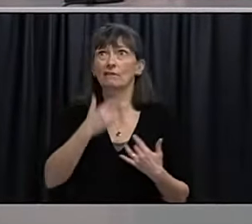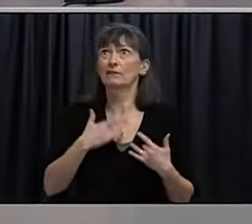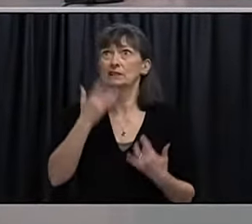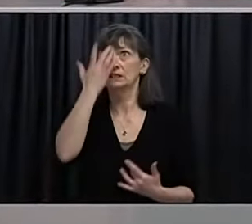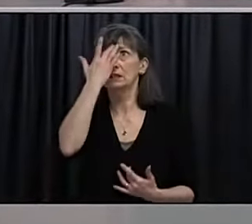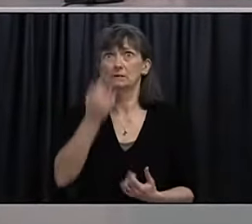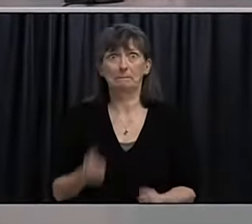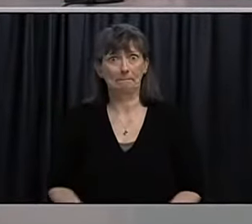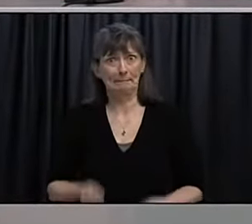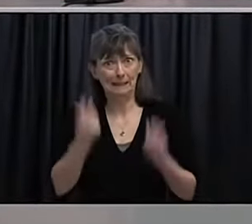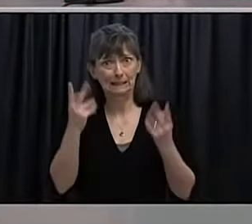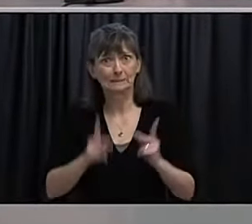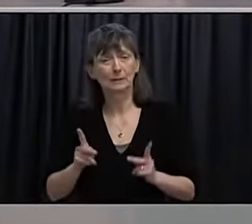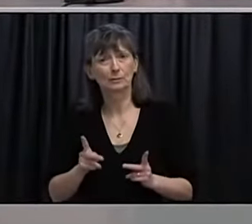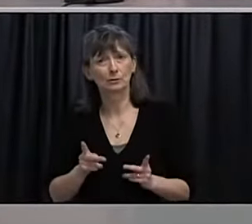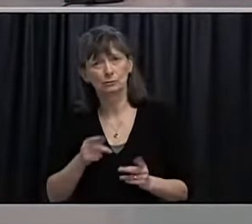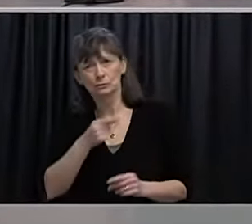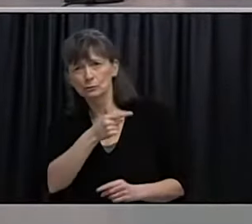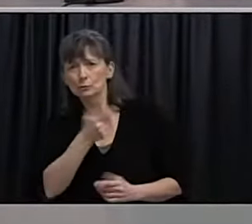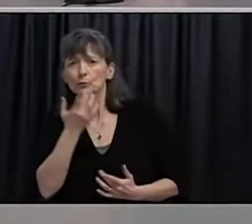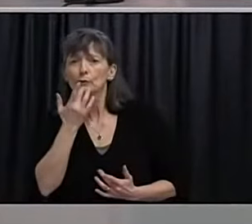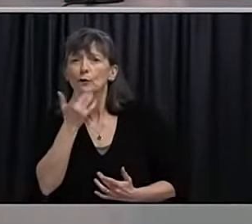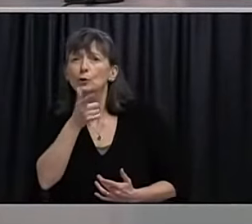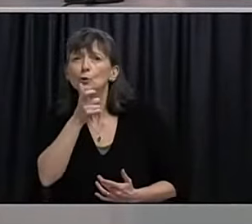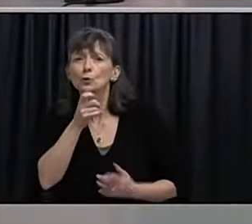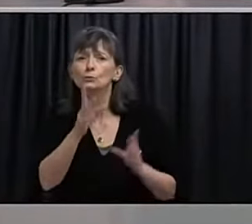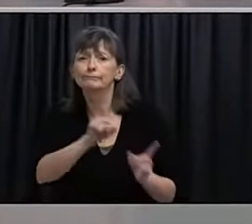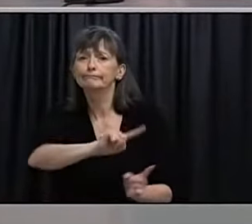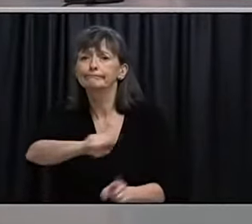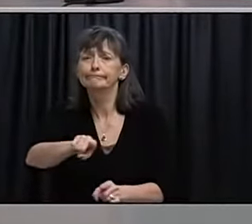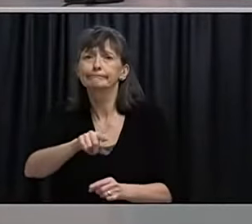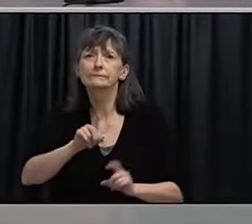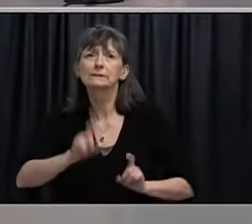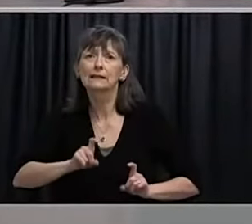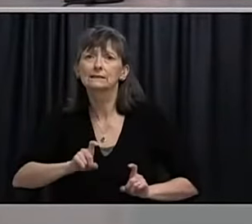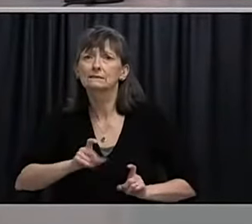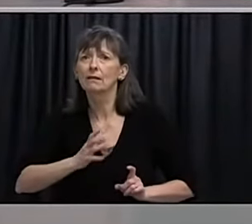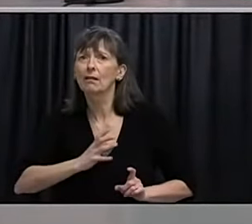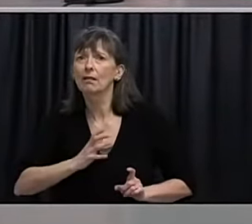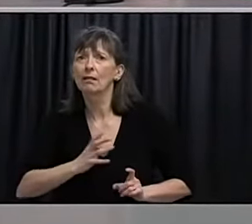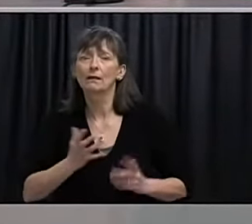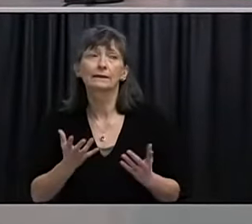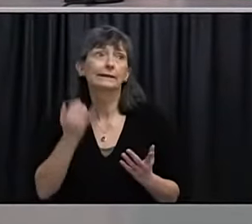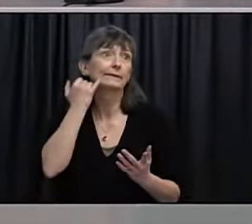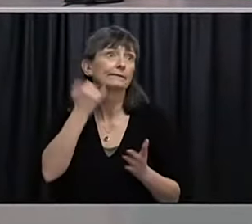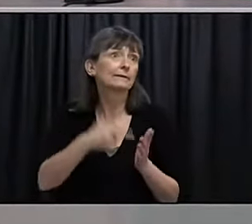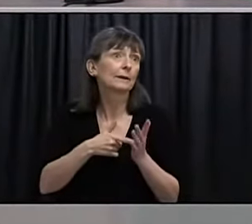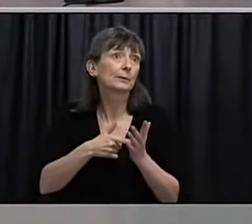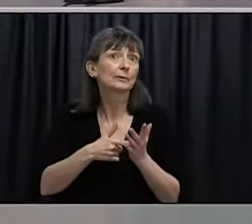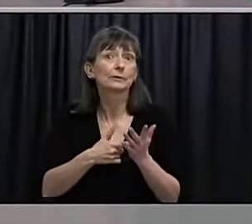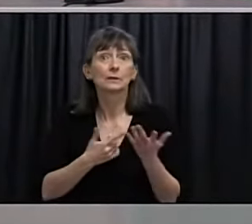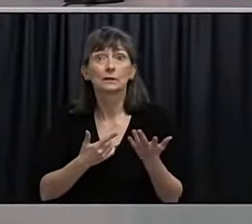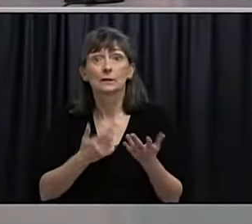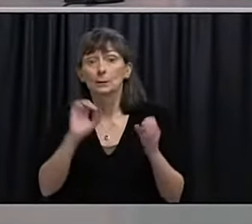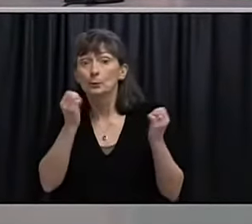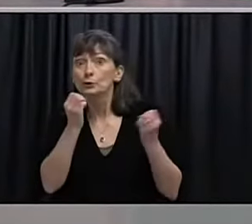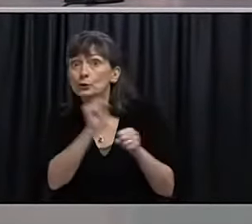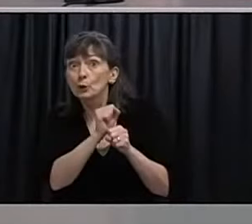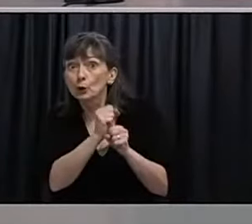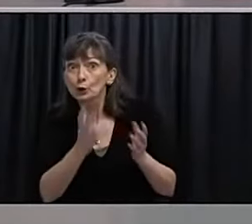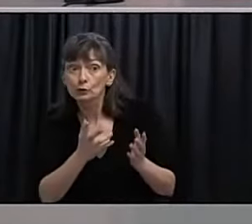Are there any specific pockets of people you wish to target with this? So, for example, maybe asymptomatic people who are on the front lines.